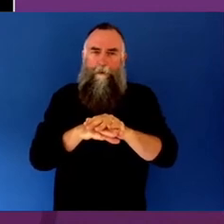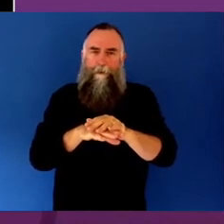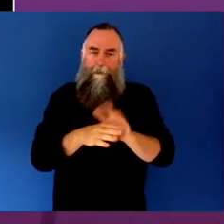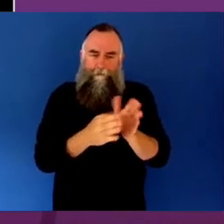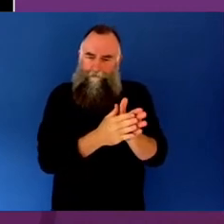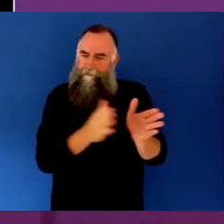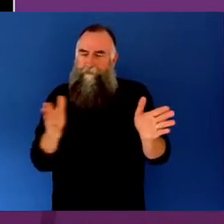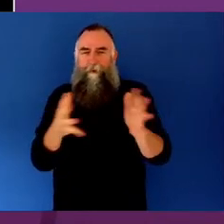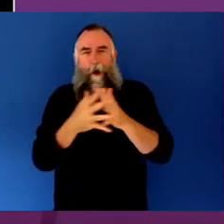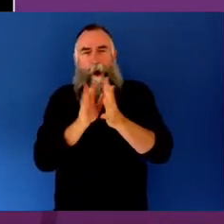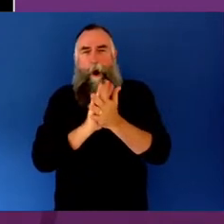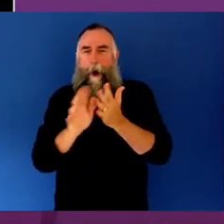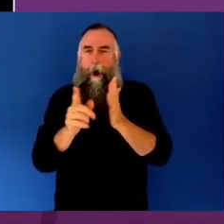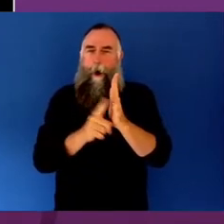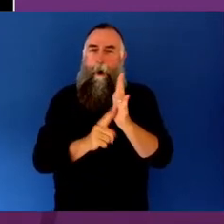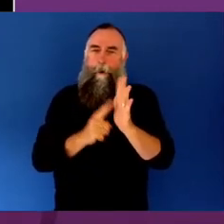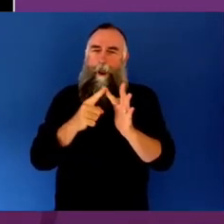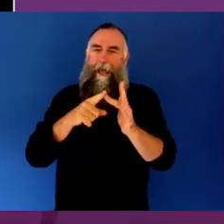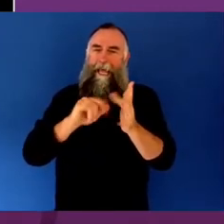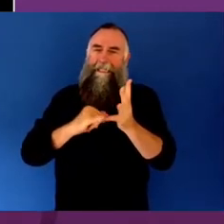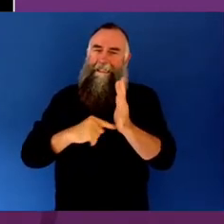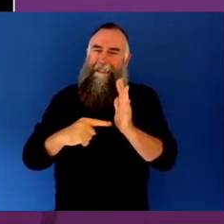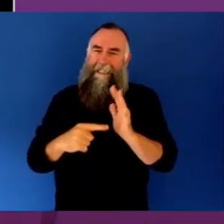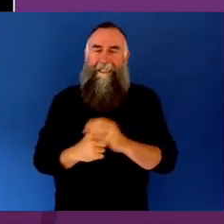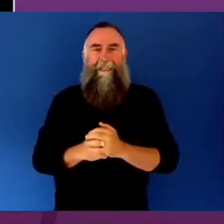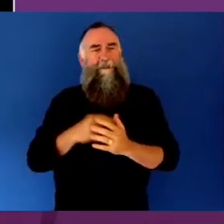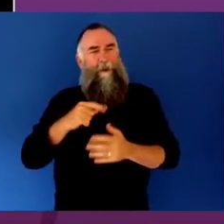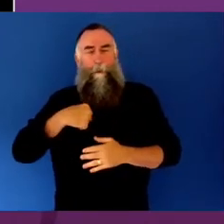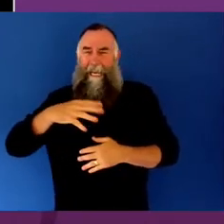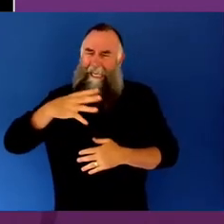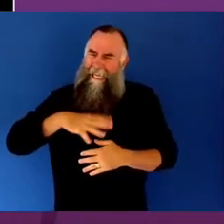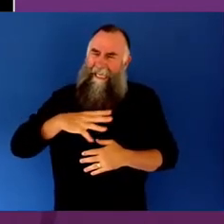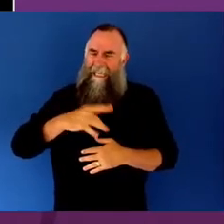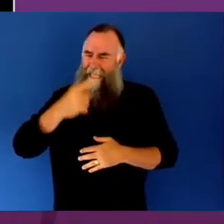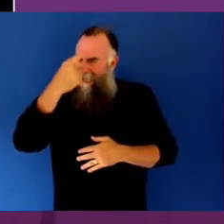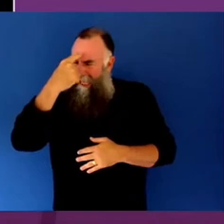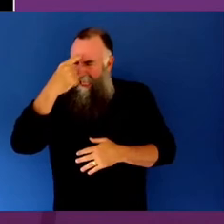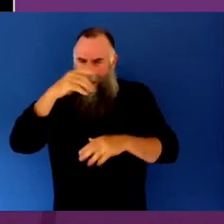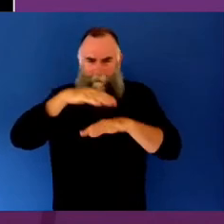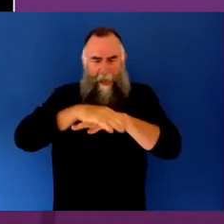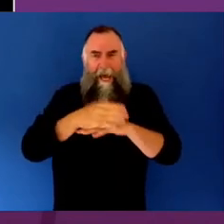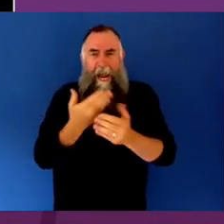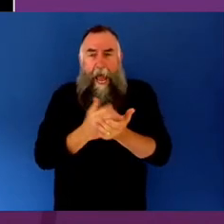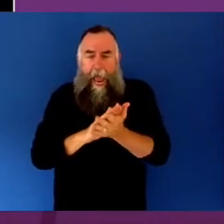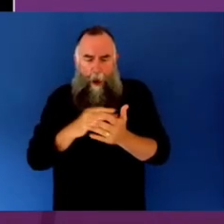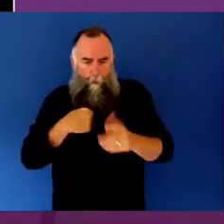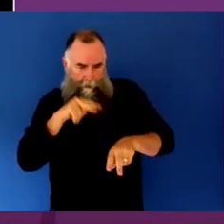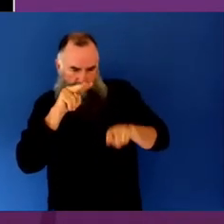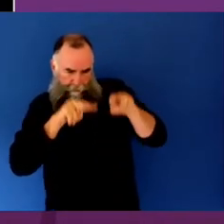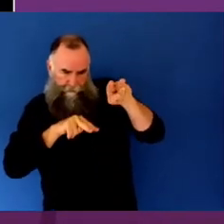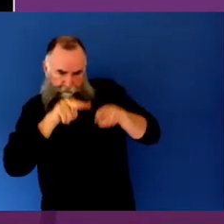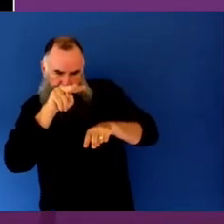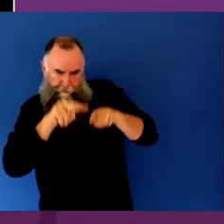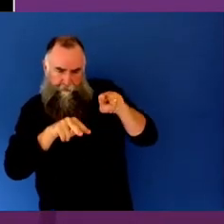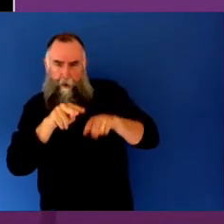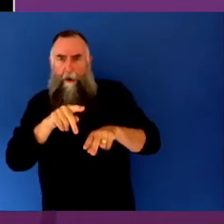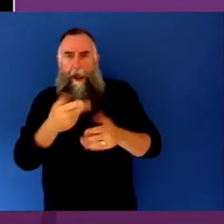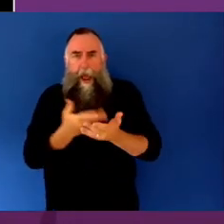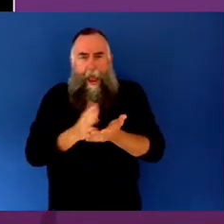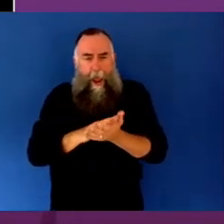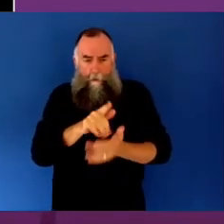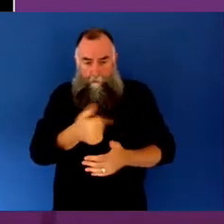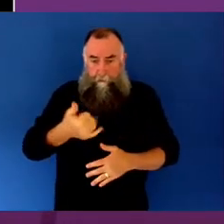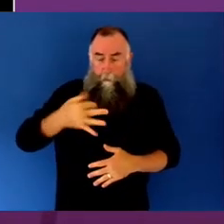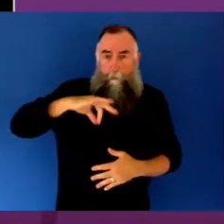measuring, you know, this is sort of dry, but measuring intangible assets and factors or benefits that might flow from the